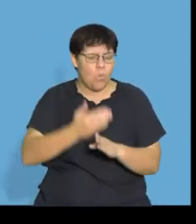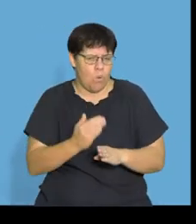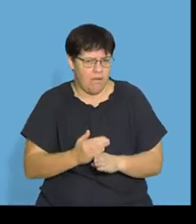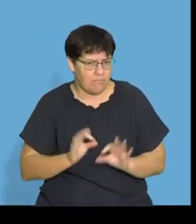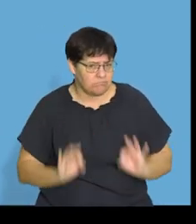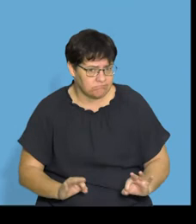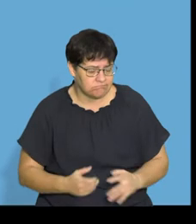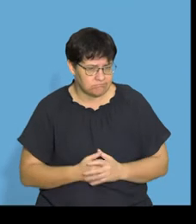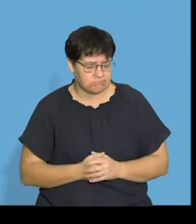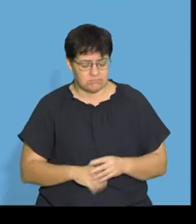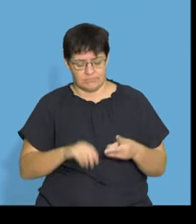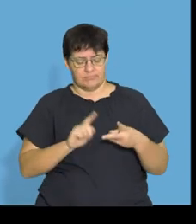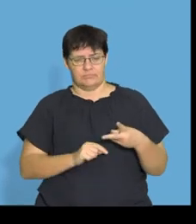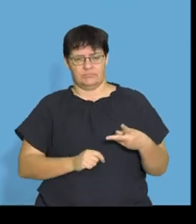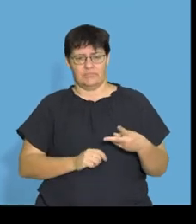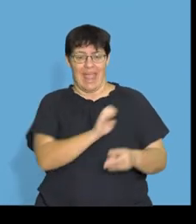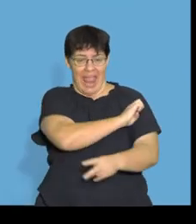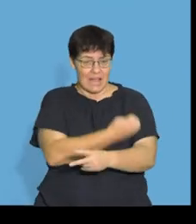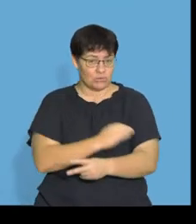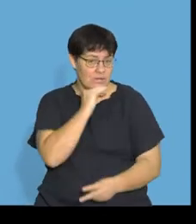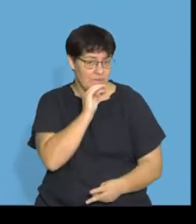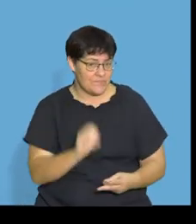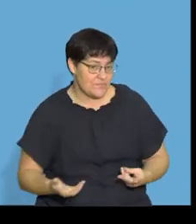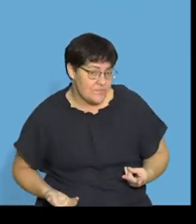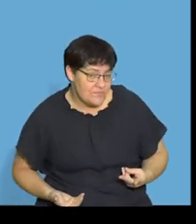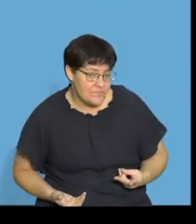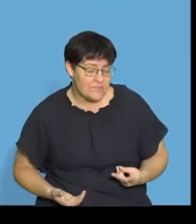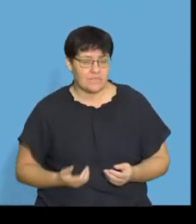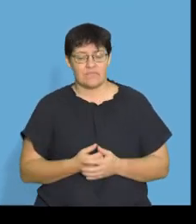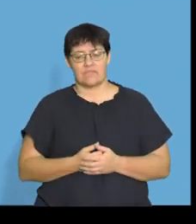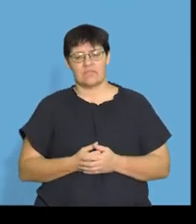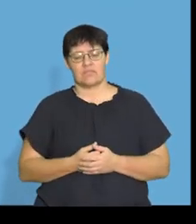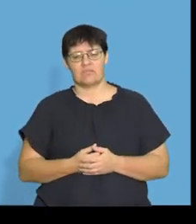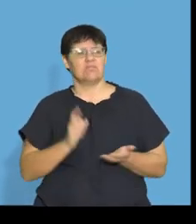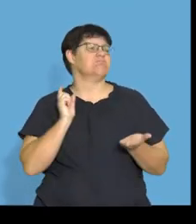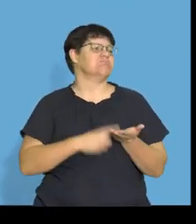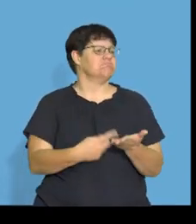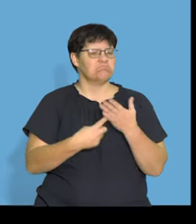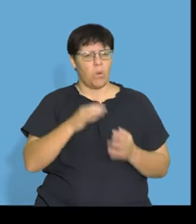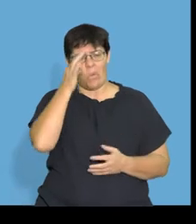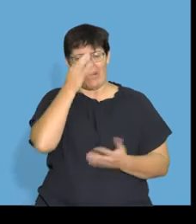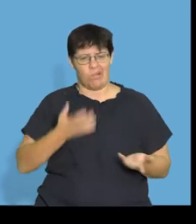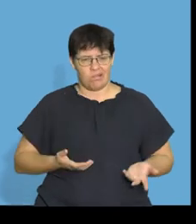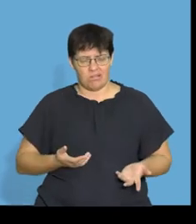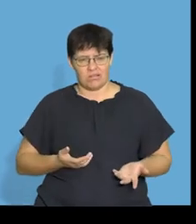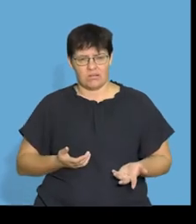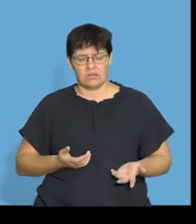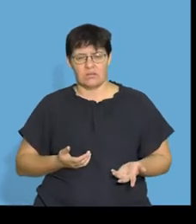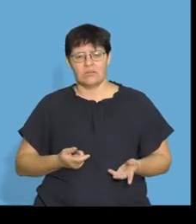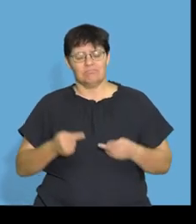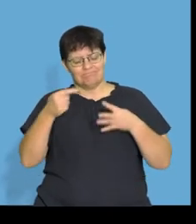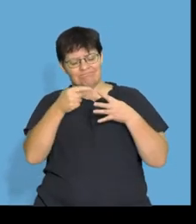brain functioning? Right? Do we have enough energy? So when we talk about oils,